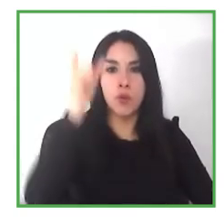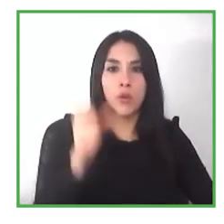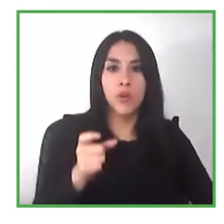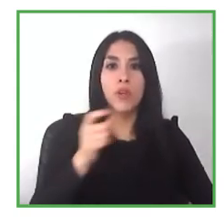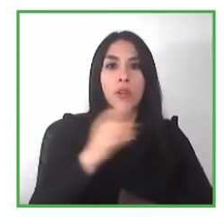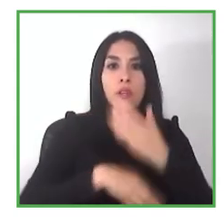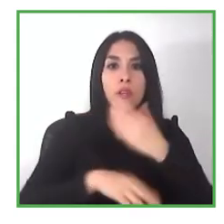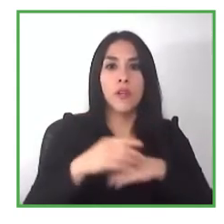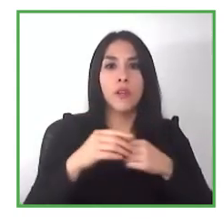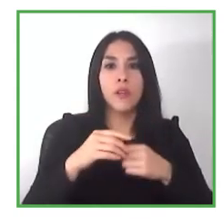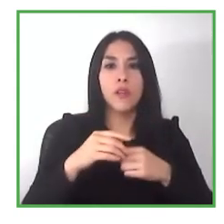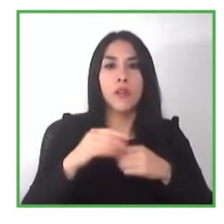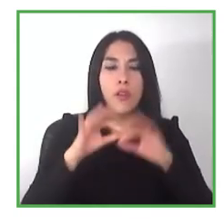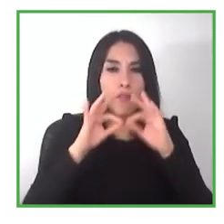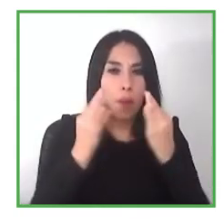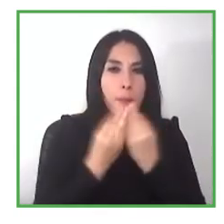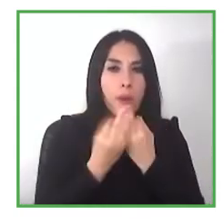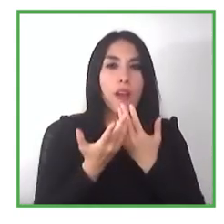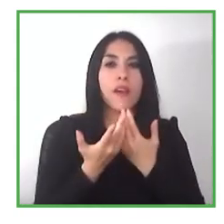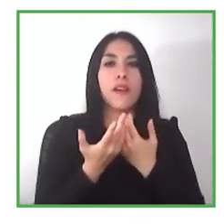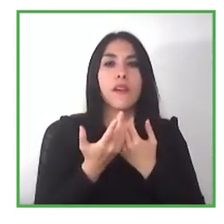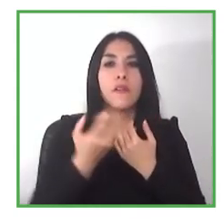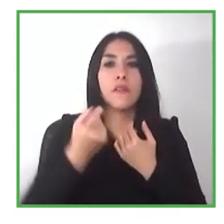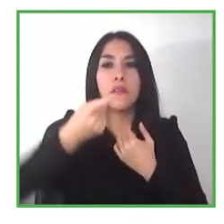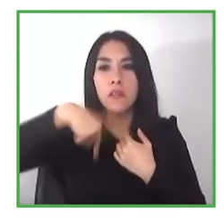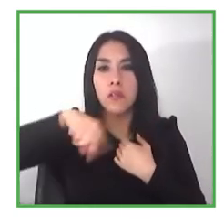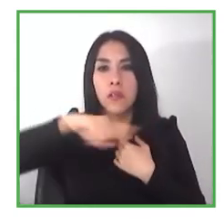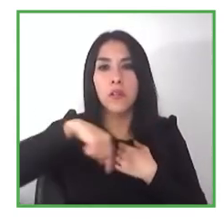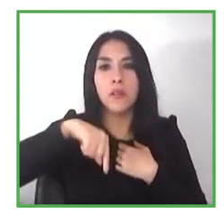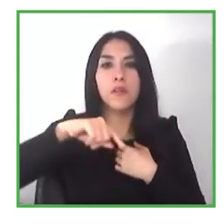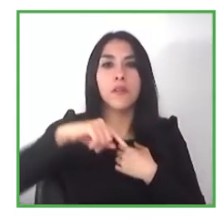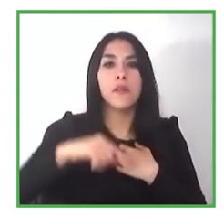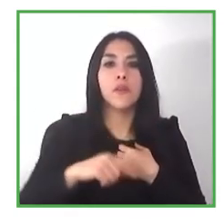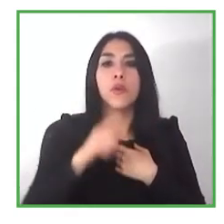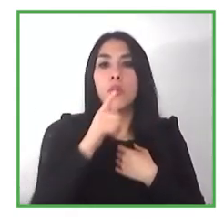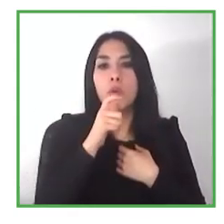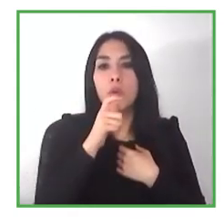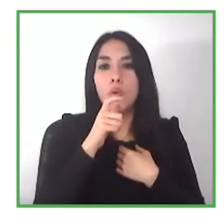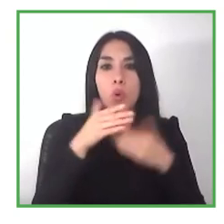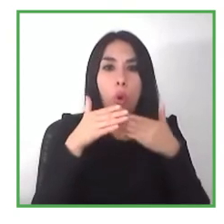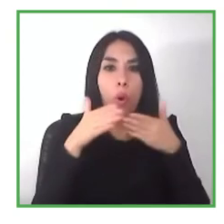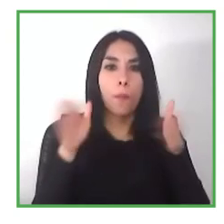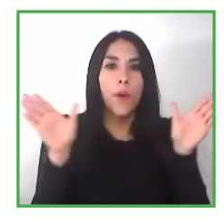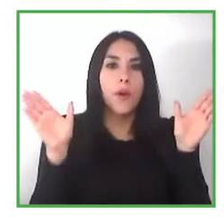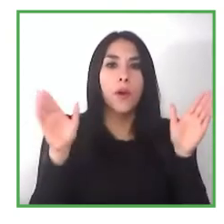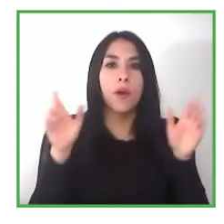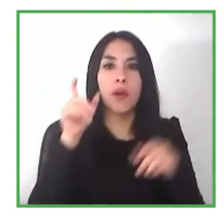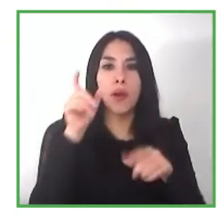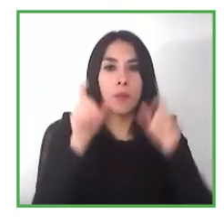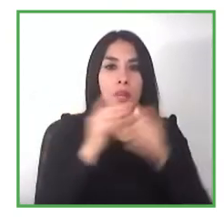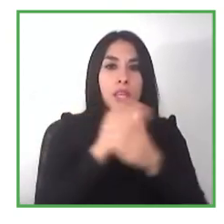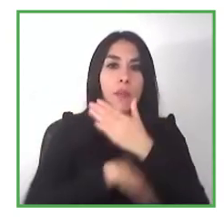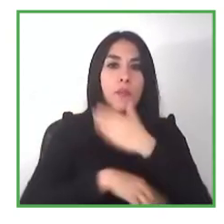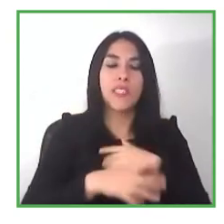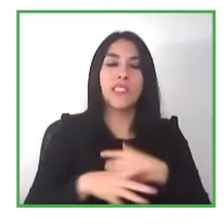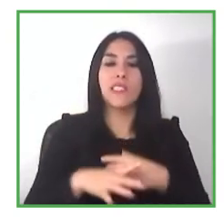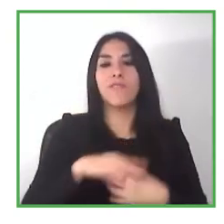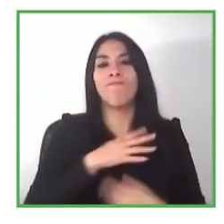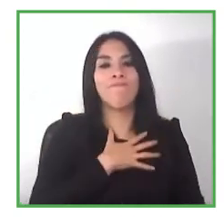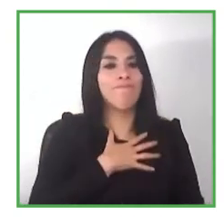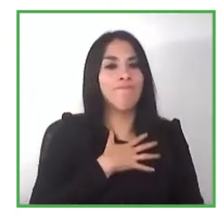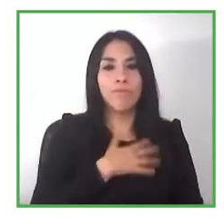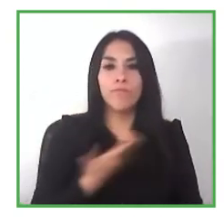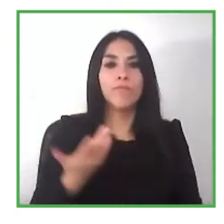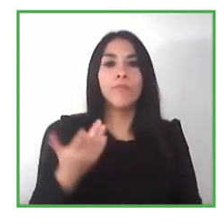family in our circle are more open but regretfully seeing them as the valuable